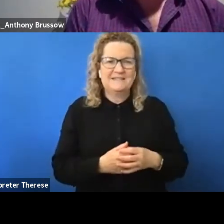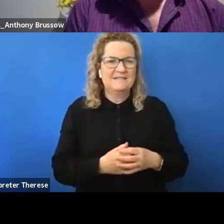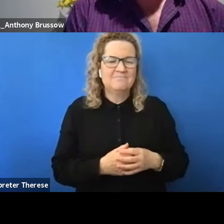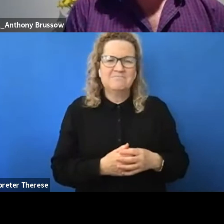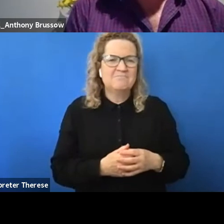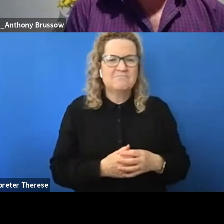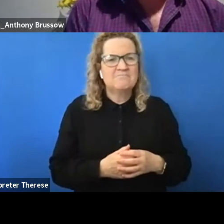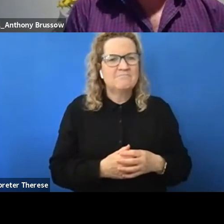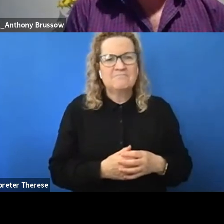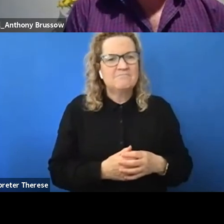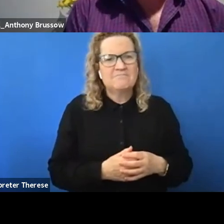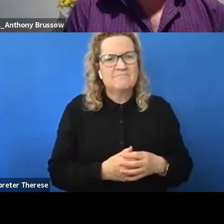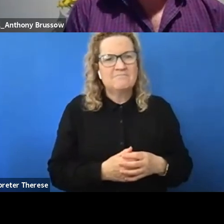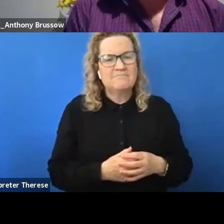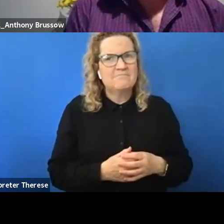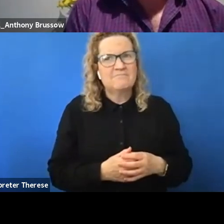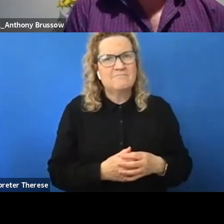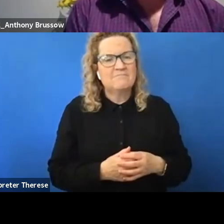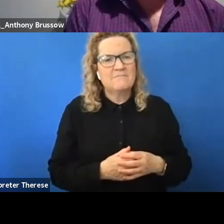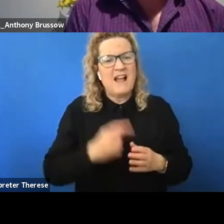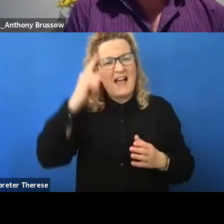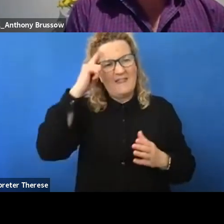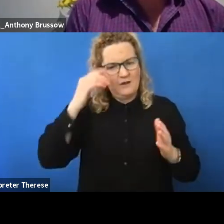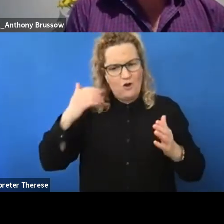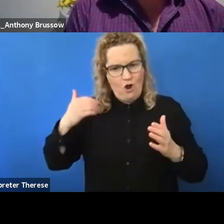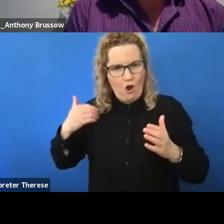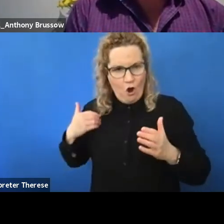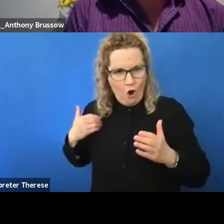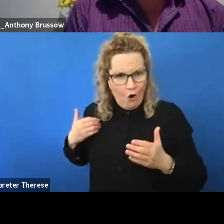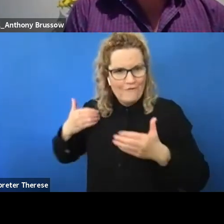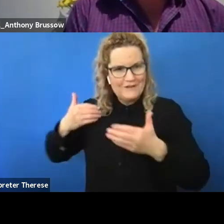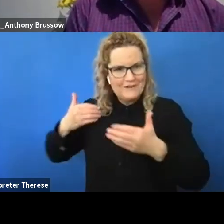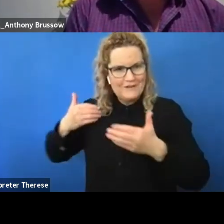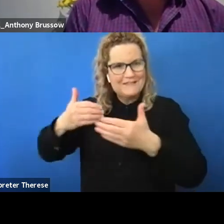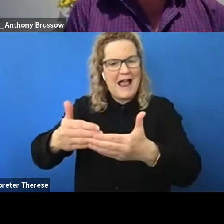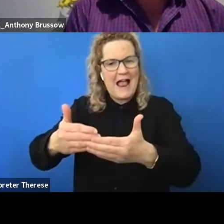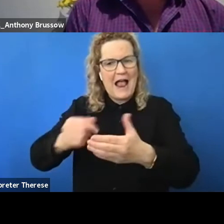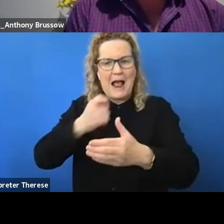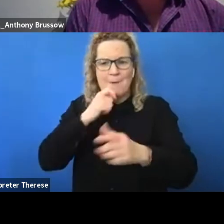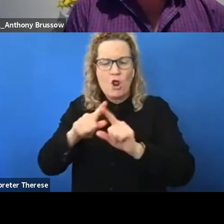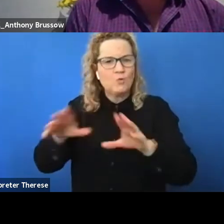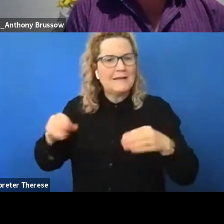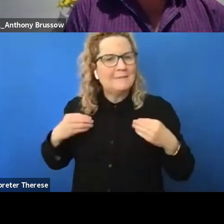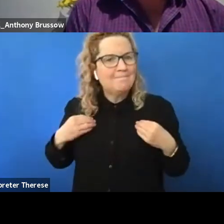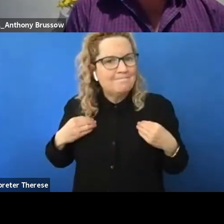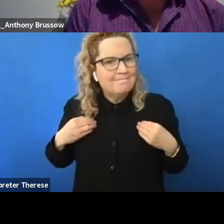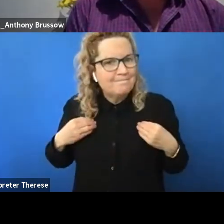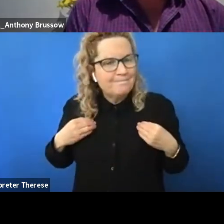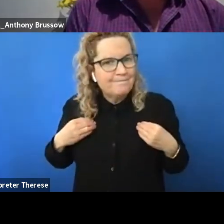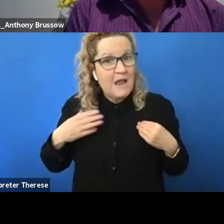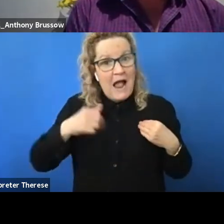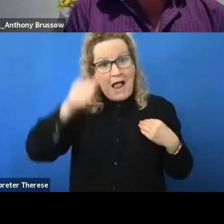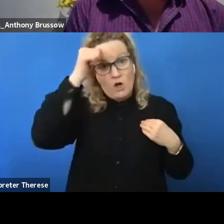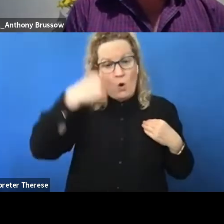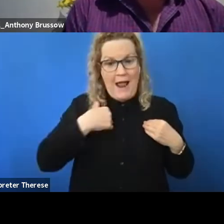that over time I've just learned to accept and because I know that I've got an ability